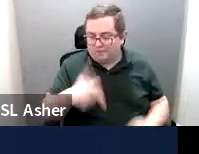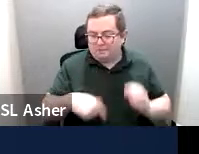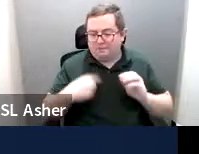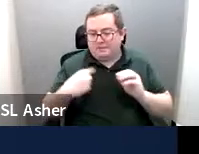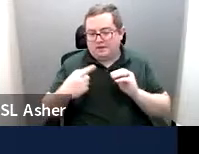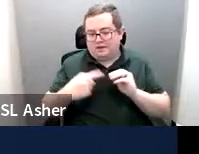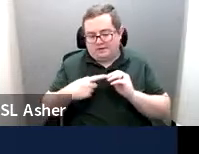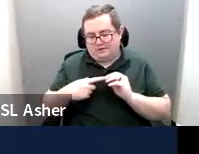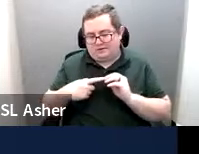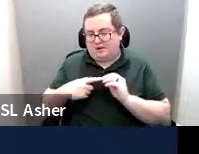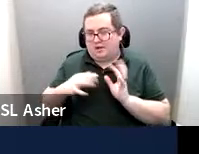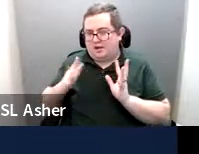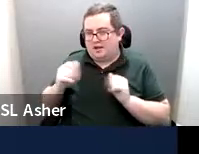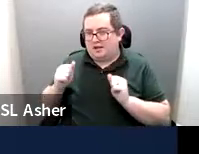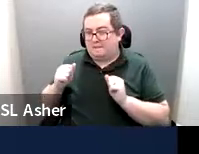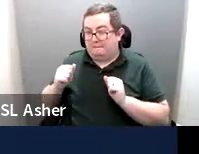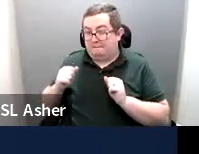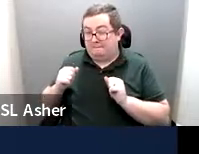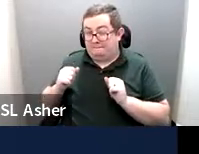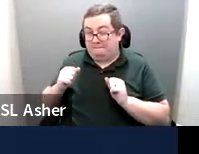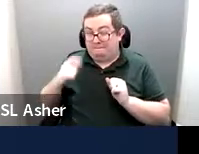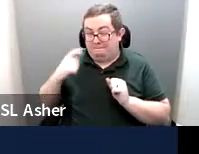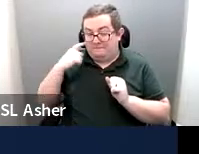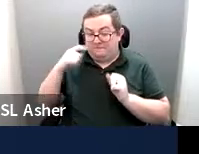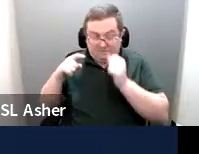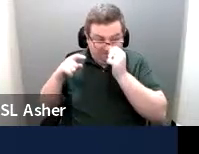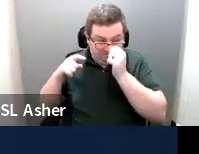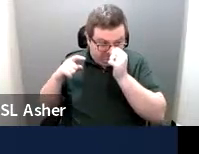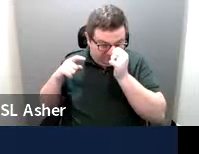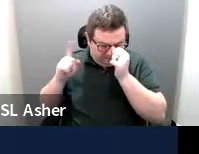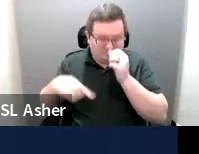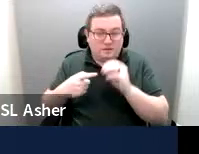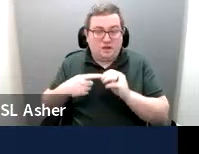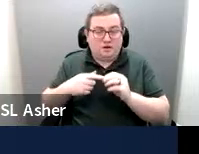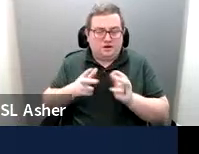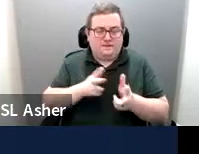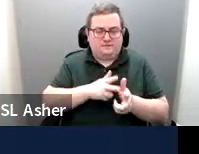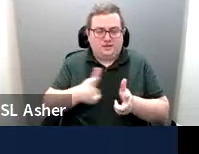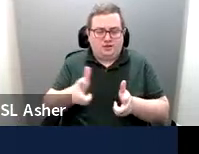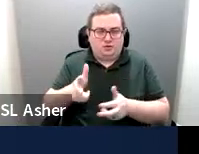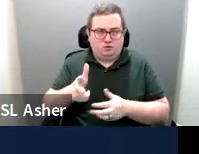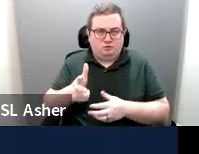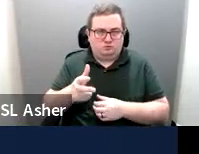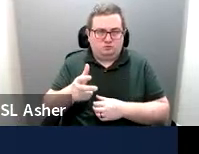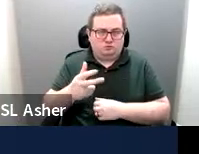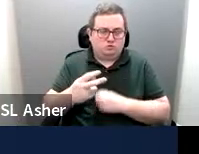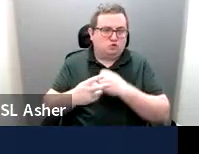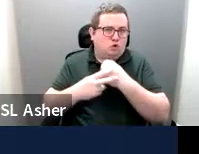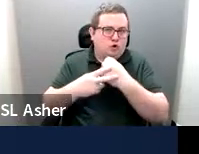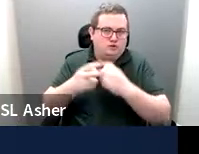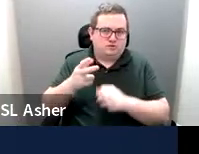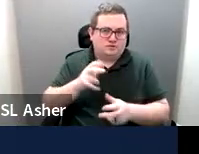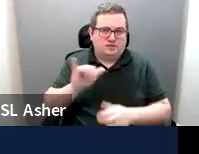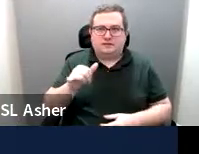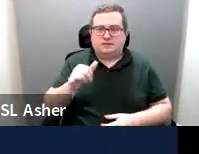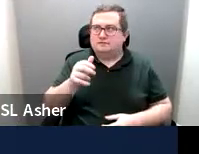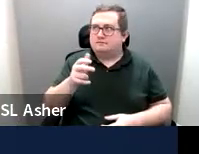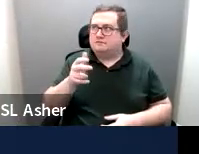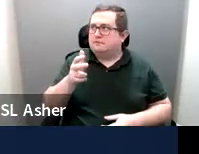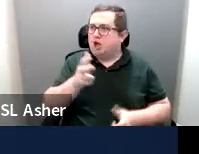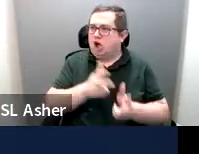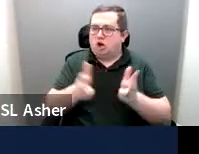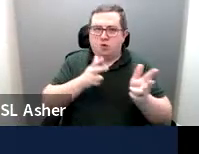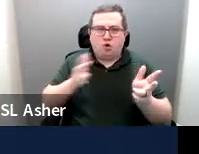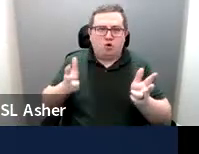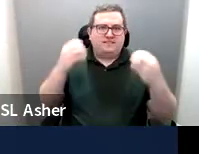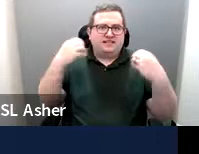the, um, for about vehicle storage, uh, such as an automobile dealership,